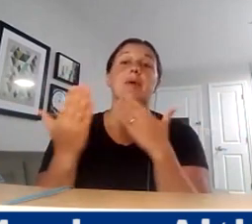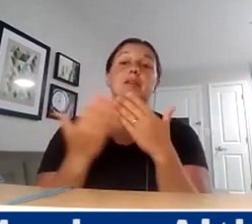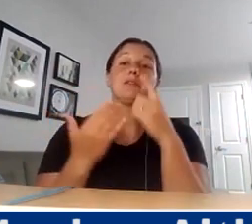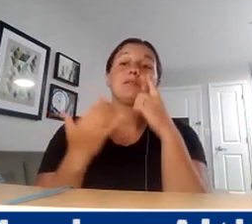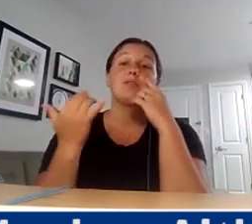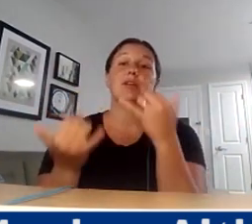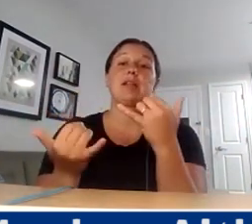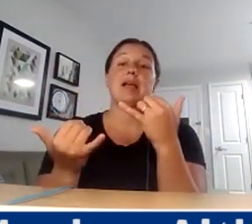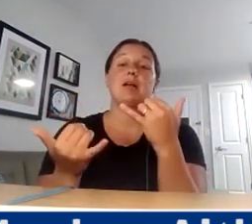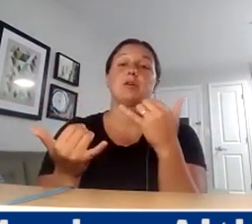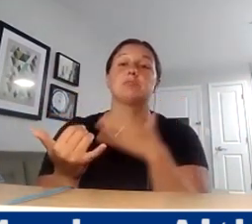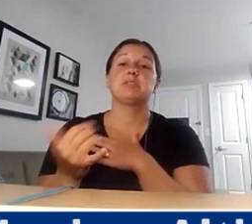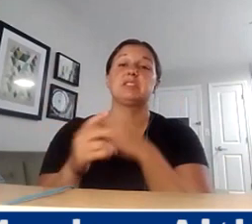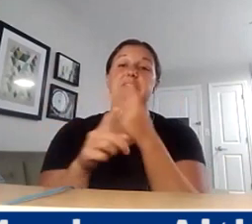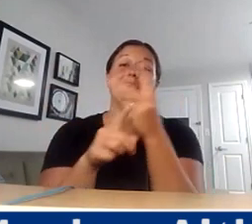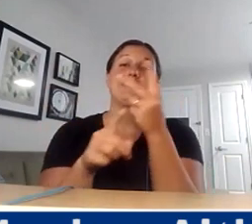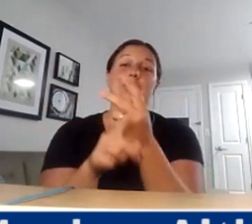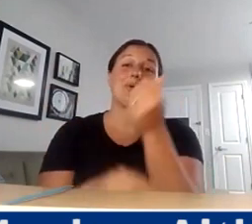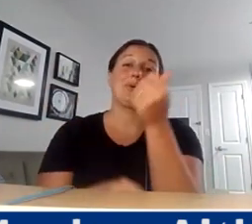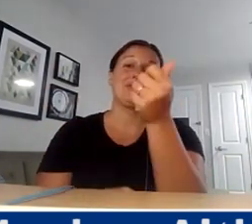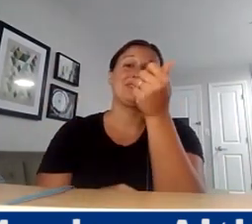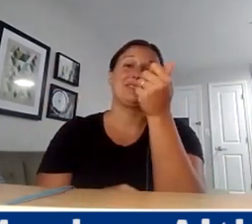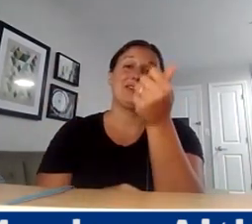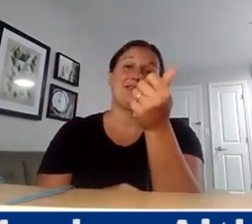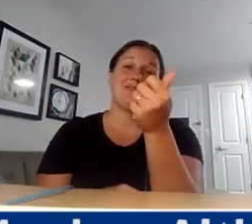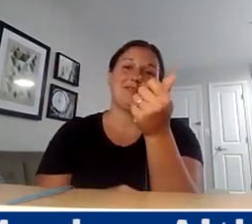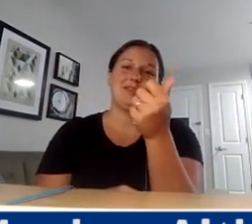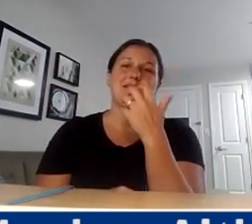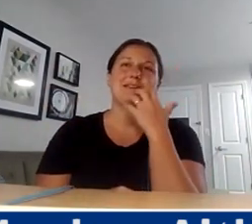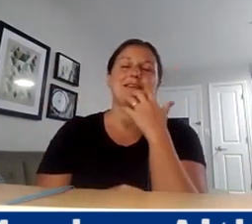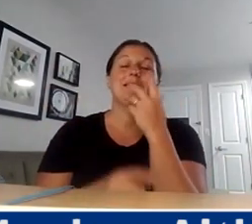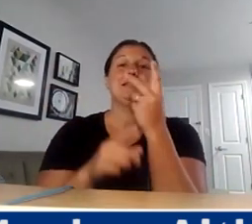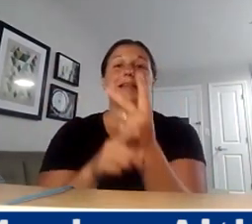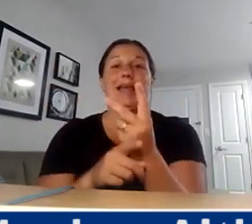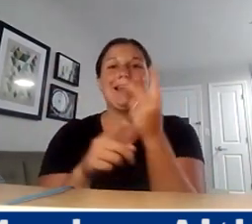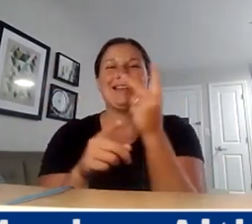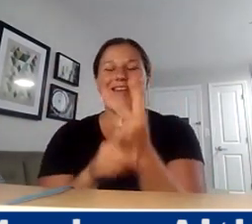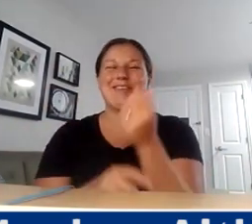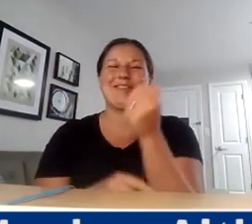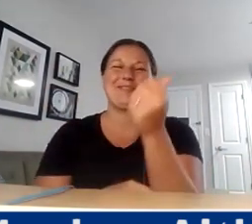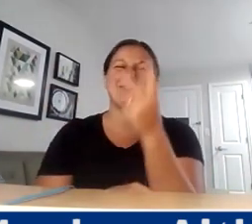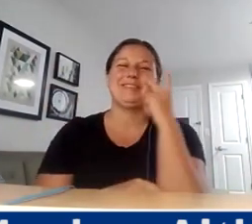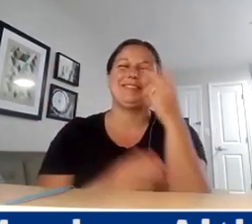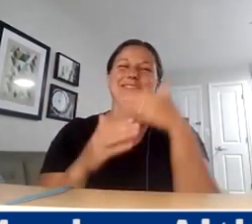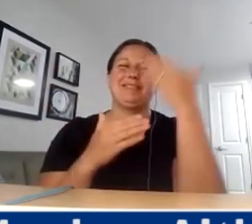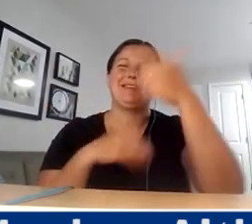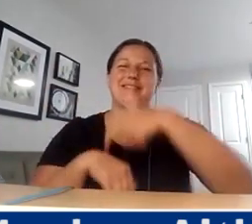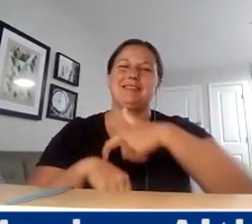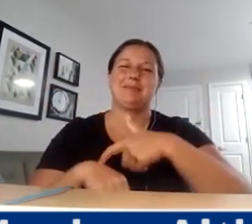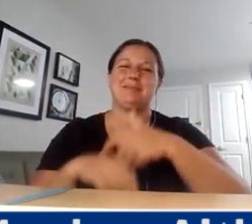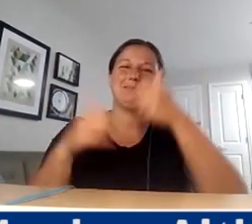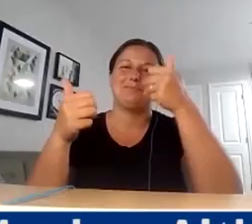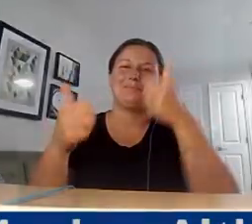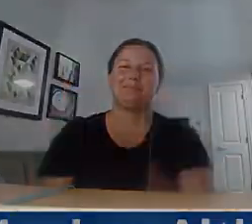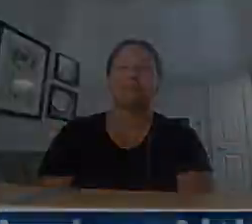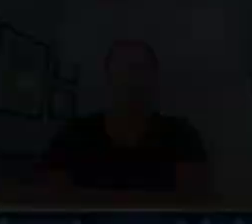please take the very best cares of yourself, very best care of yourself. And we'll see you next time. Great. Thanks.